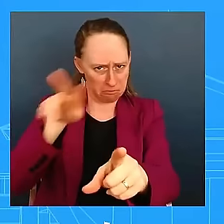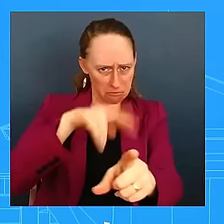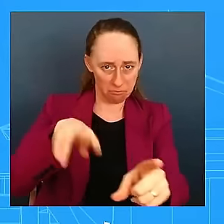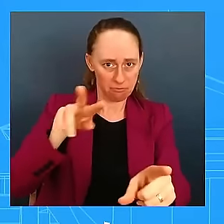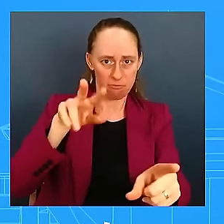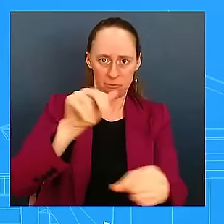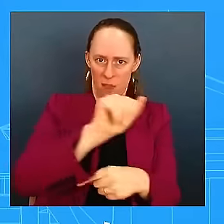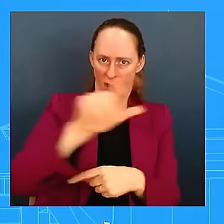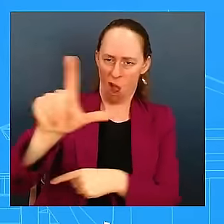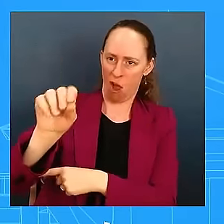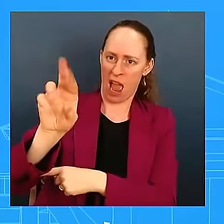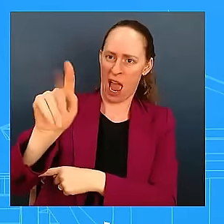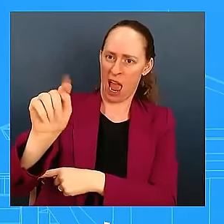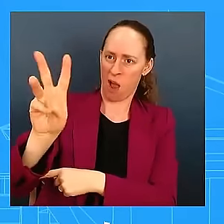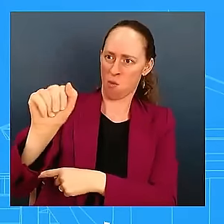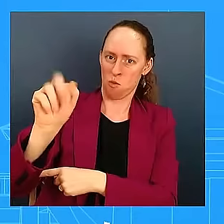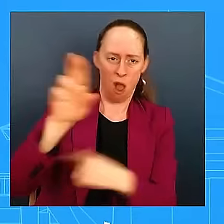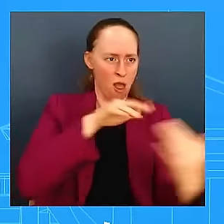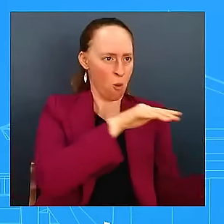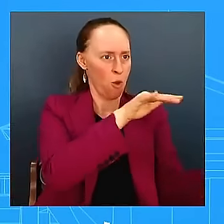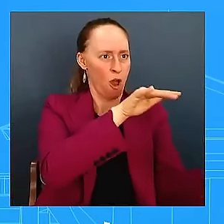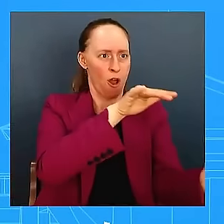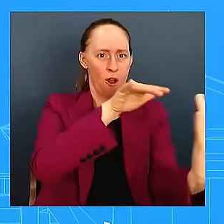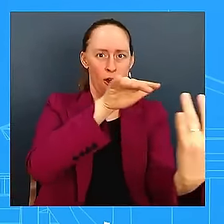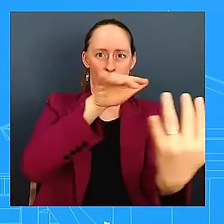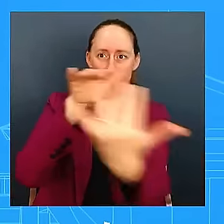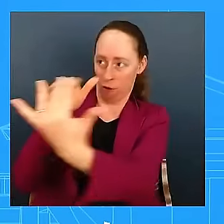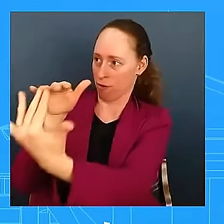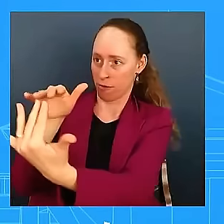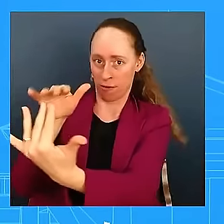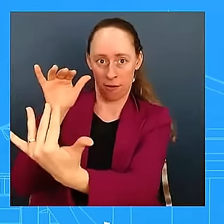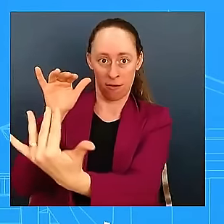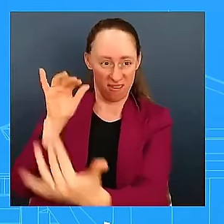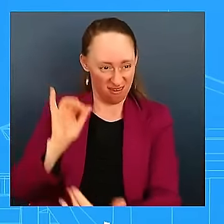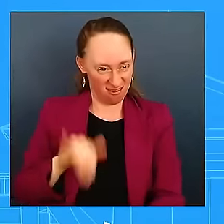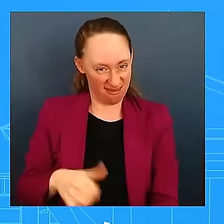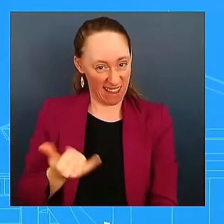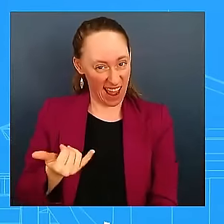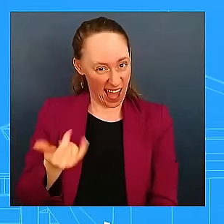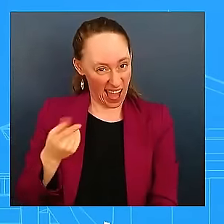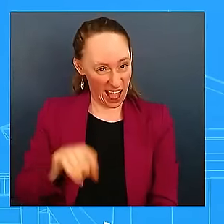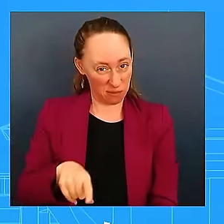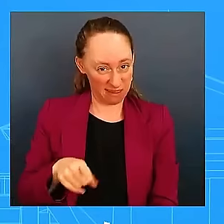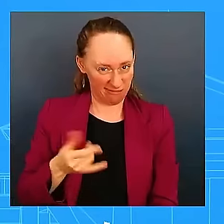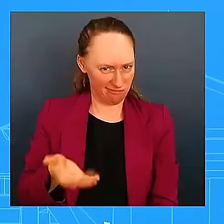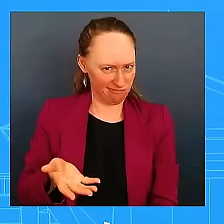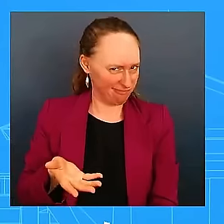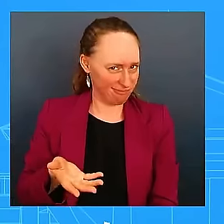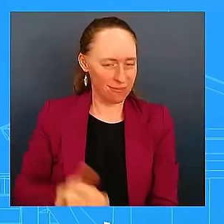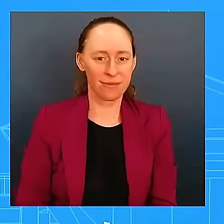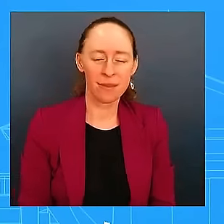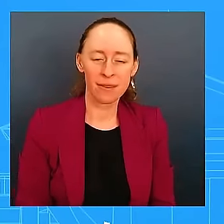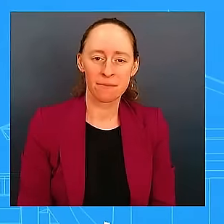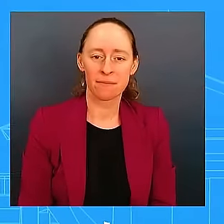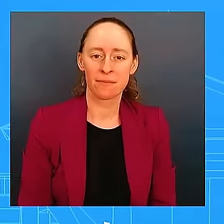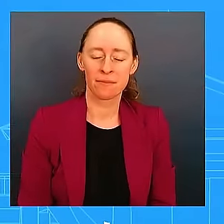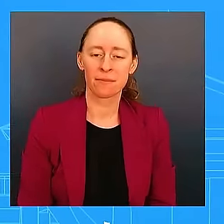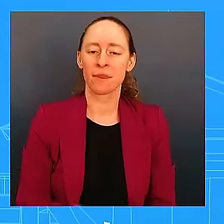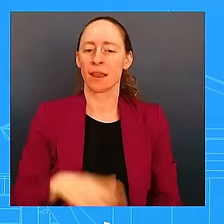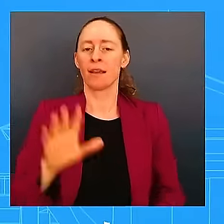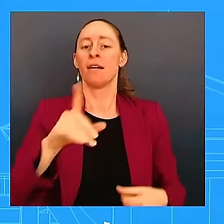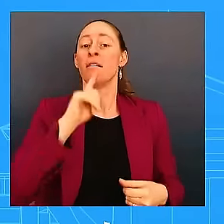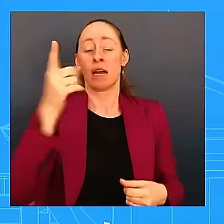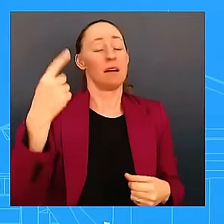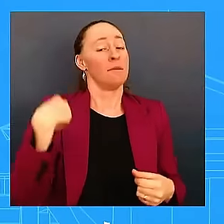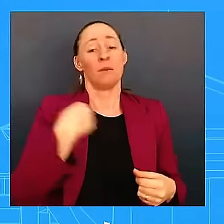going to get into – here's what we want to see. We want to see a 21-day ceasefire to give us the space to have